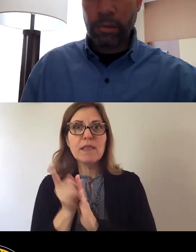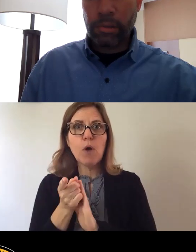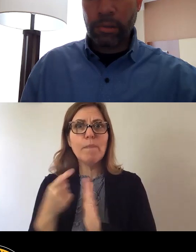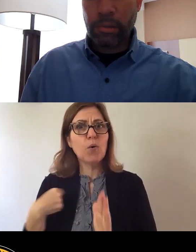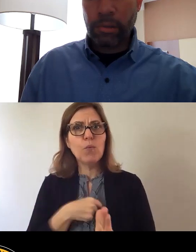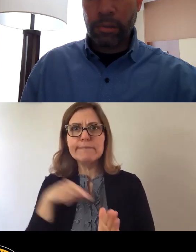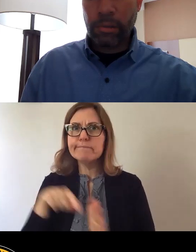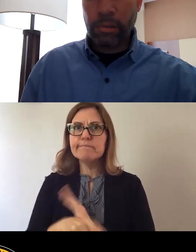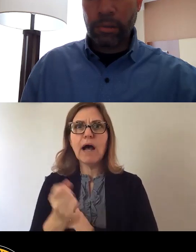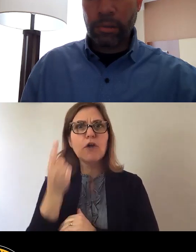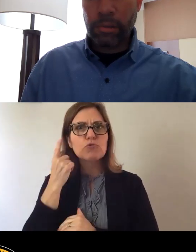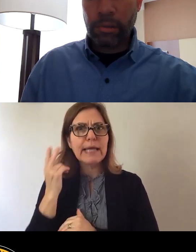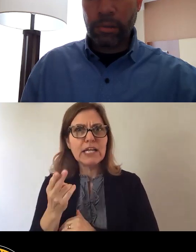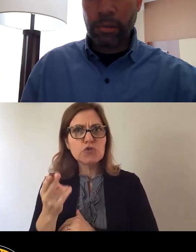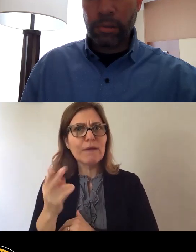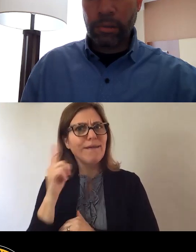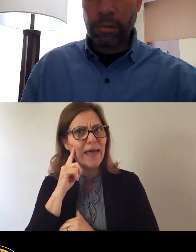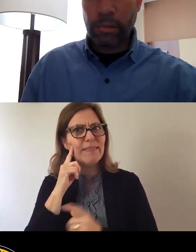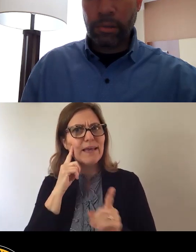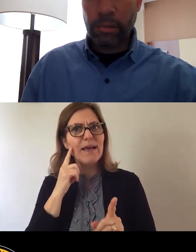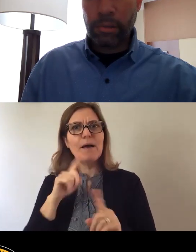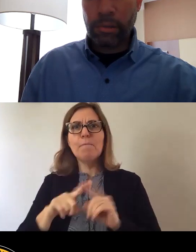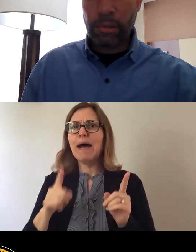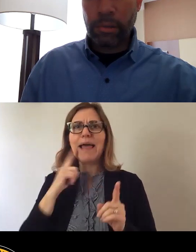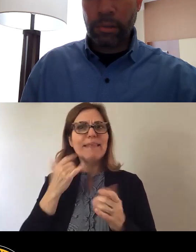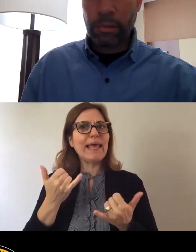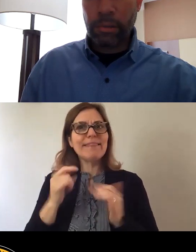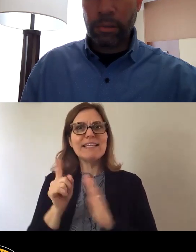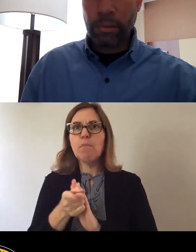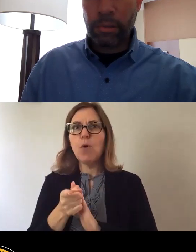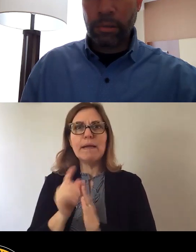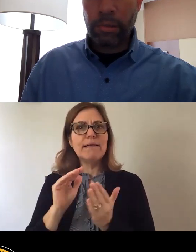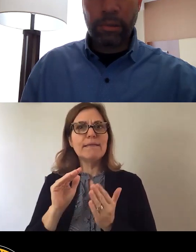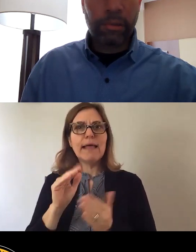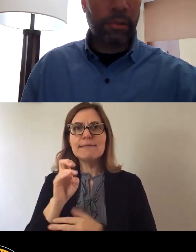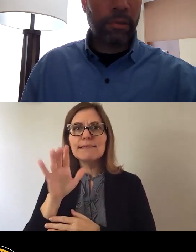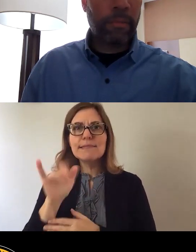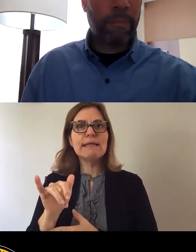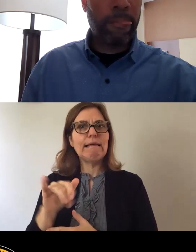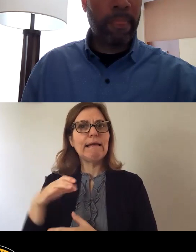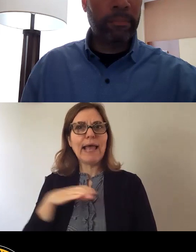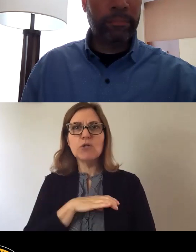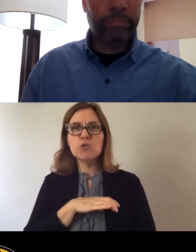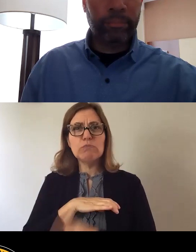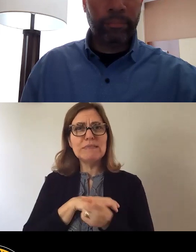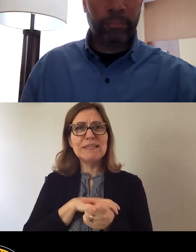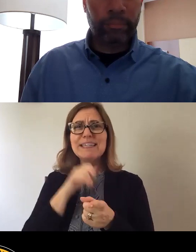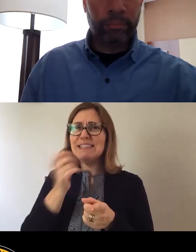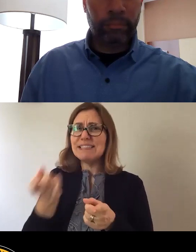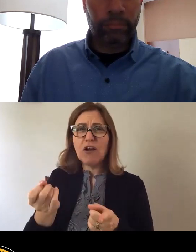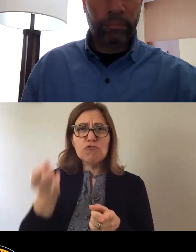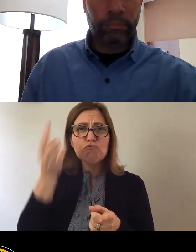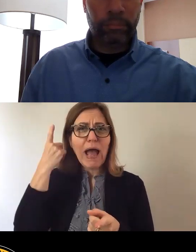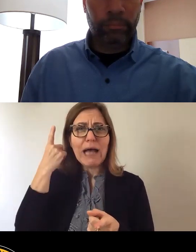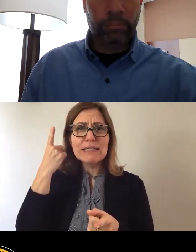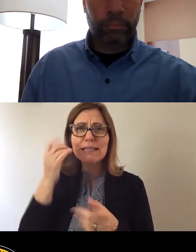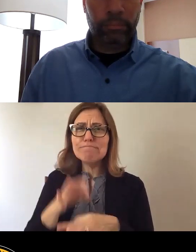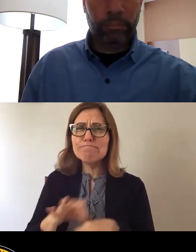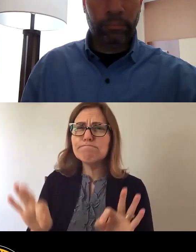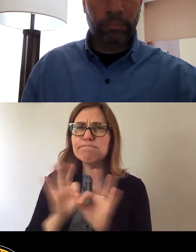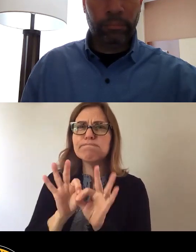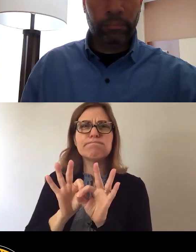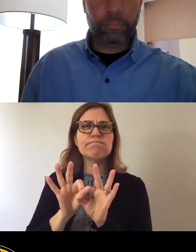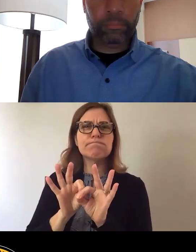do, but I don't think at this moment that city council has grasped the gravity of this moment that your decision